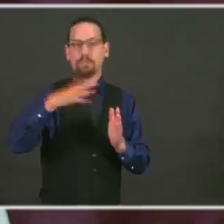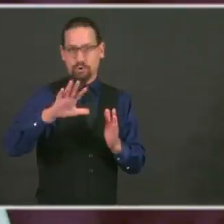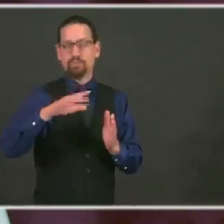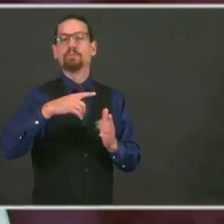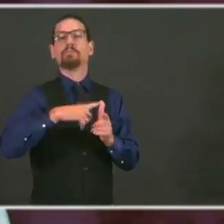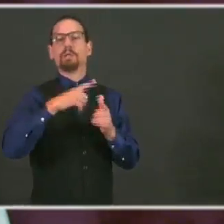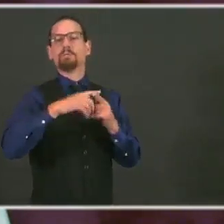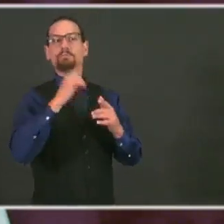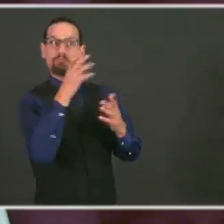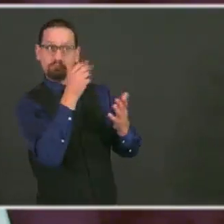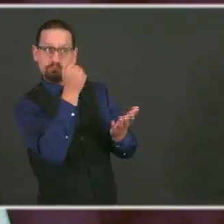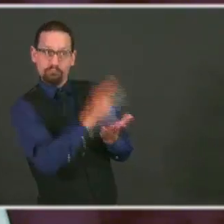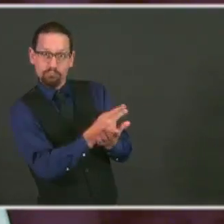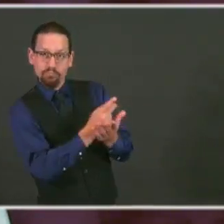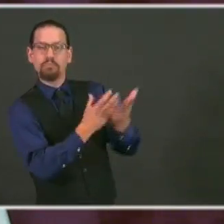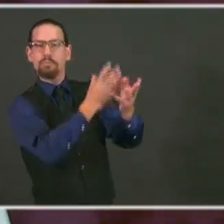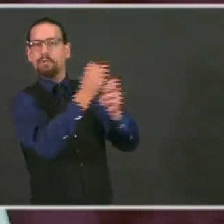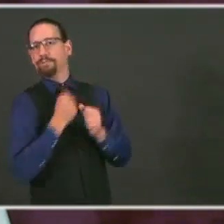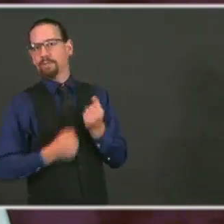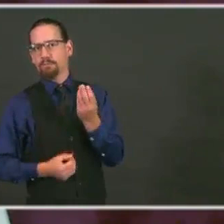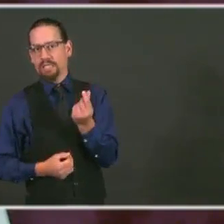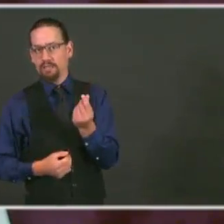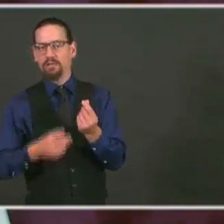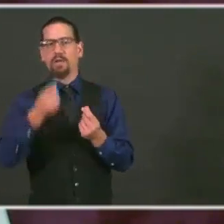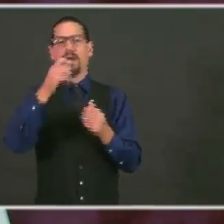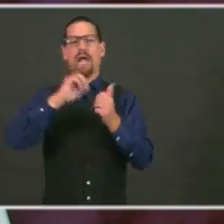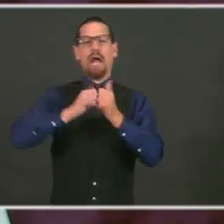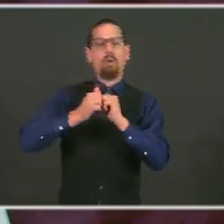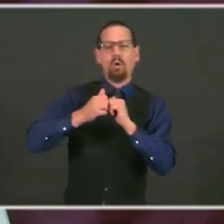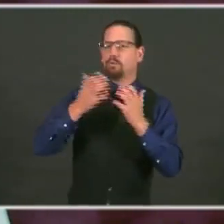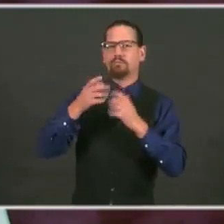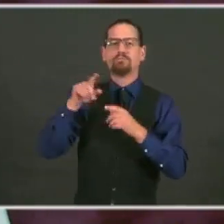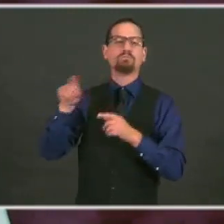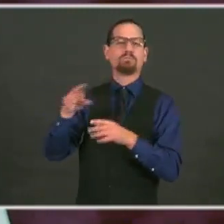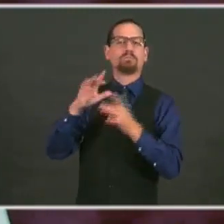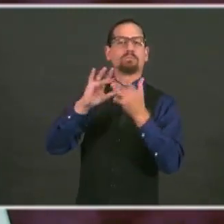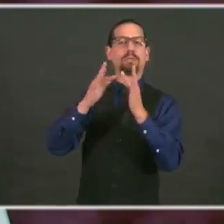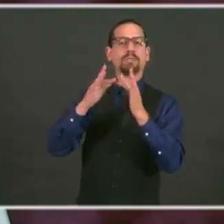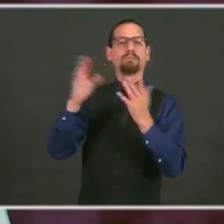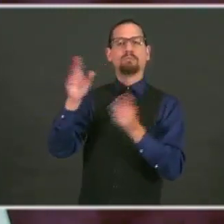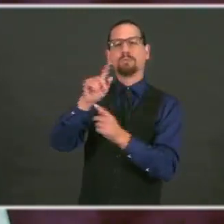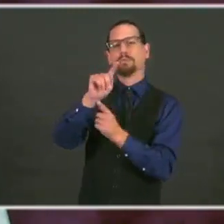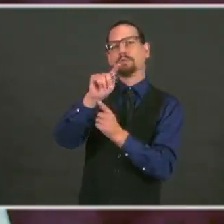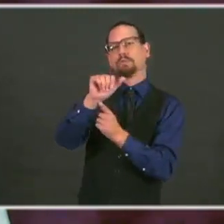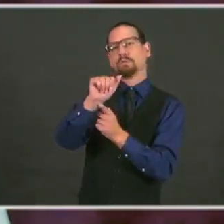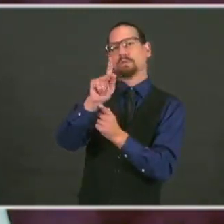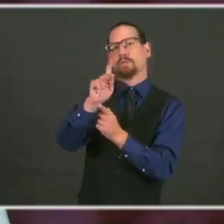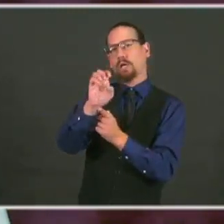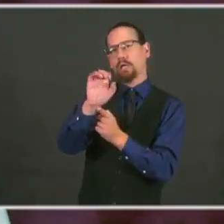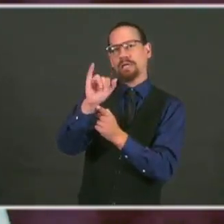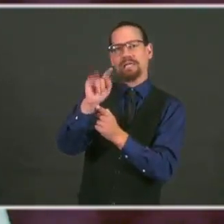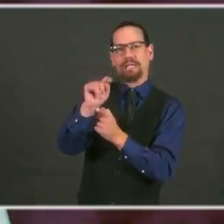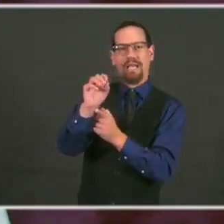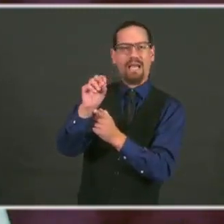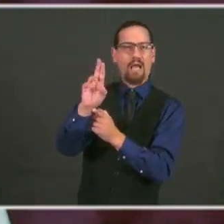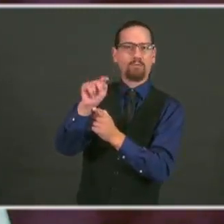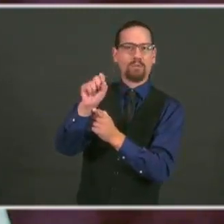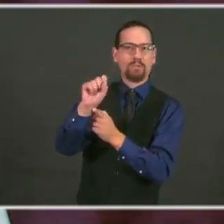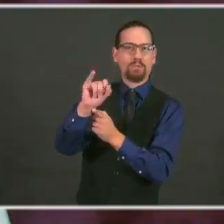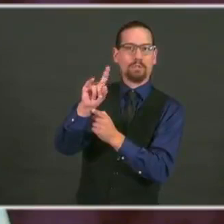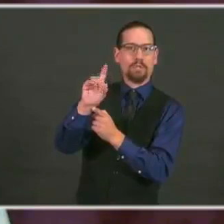this and you think you could use a hand with some funds to buy outdoor furniture or a heating lamp or Wi-Fi or